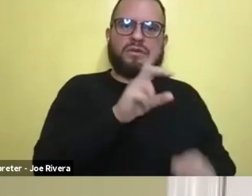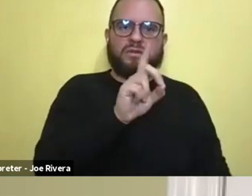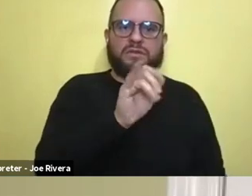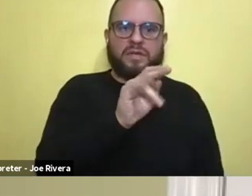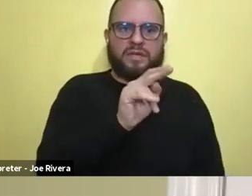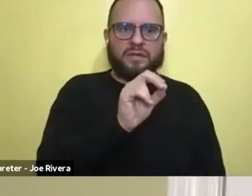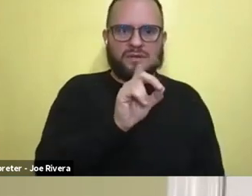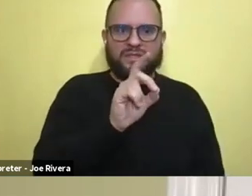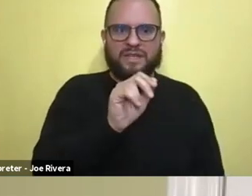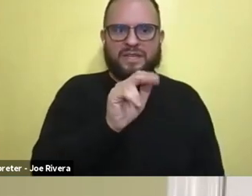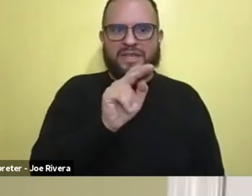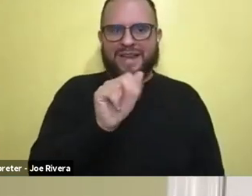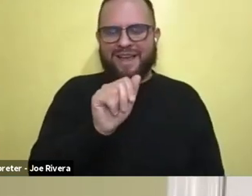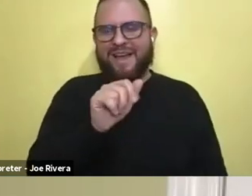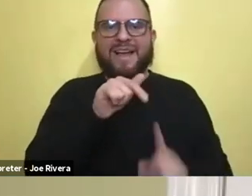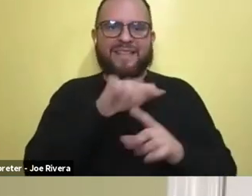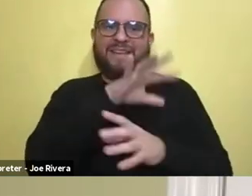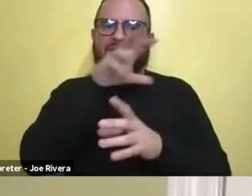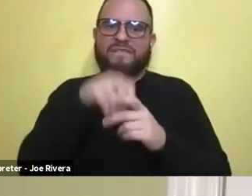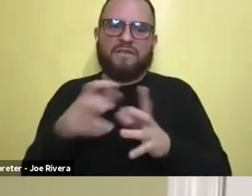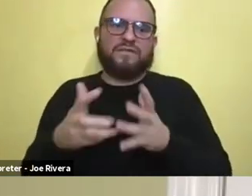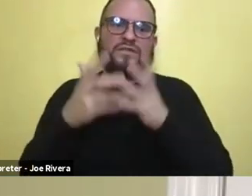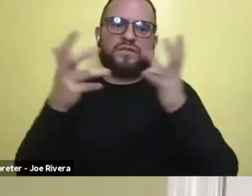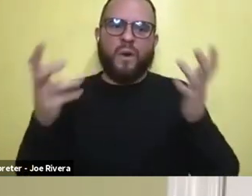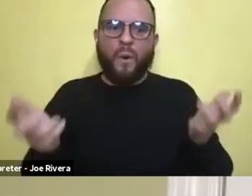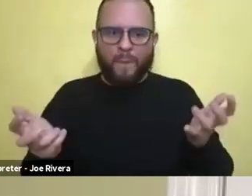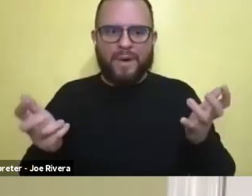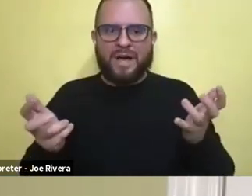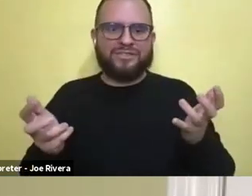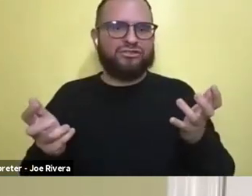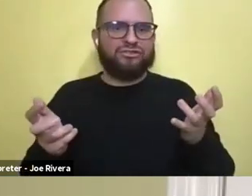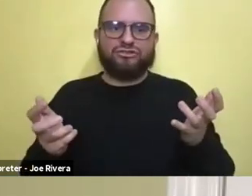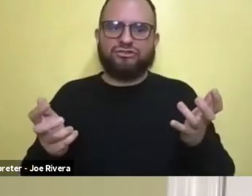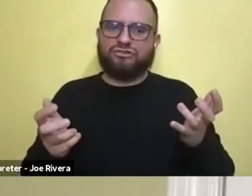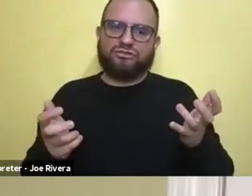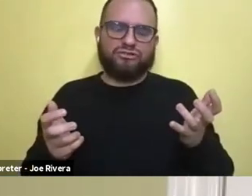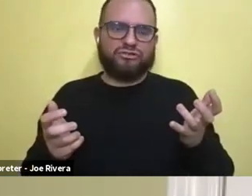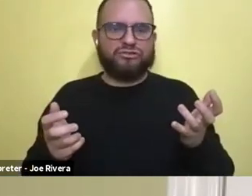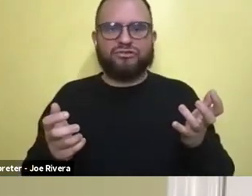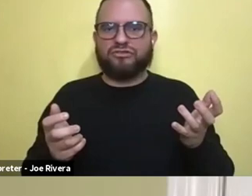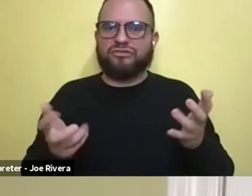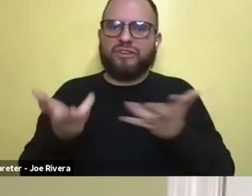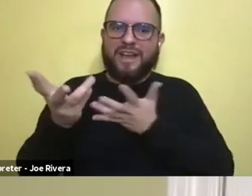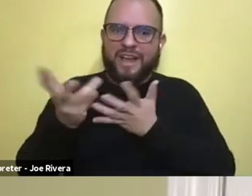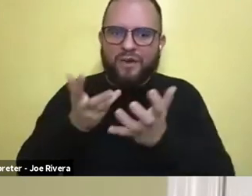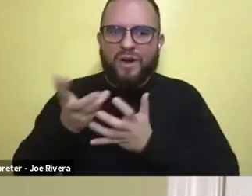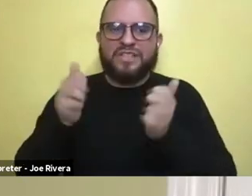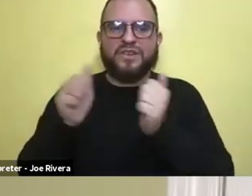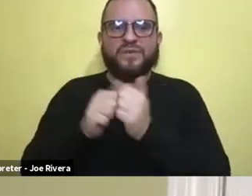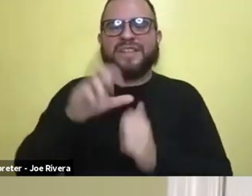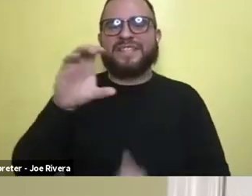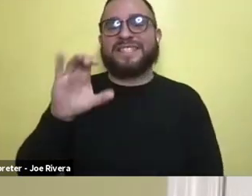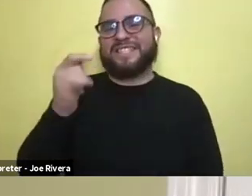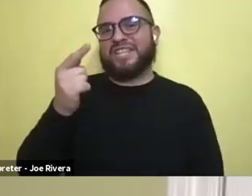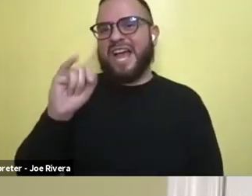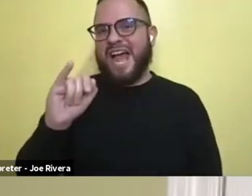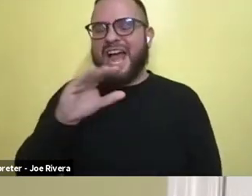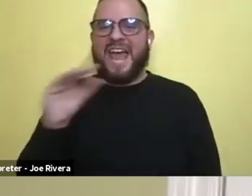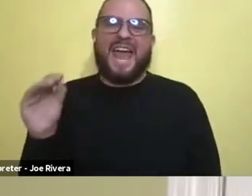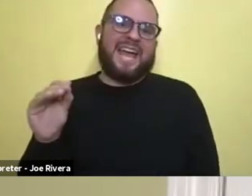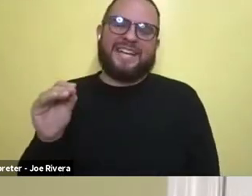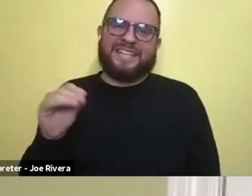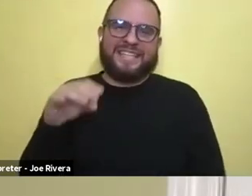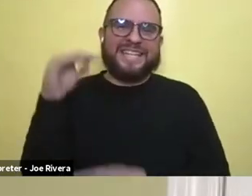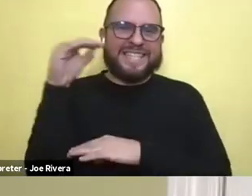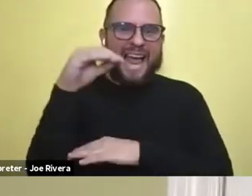that involved lots of, that involved lots of interaction with CGI and dinosaurs, but it was